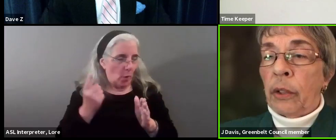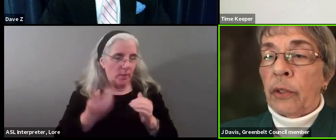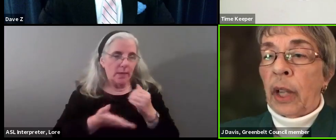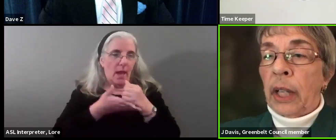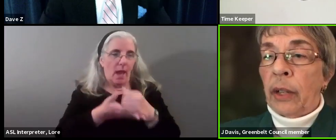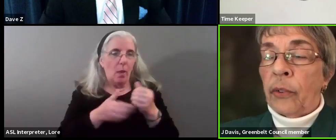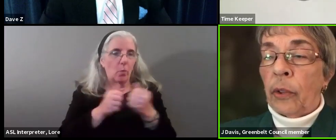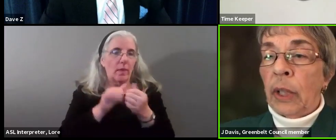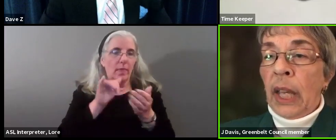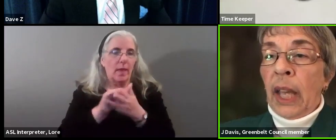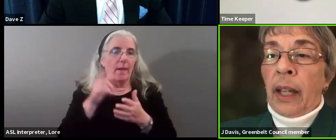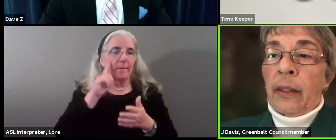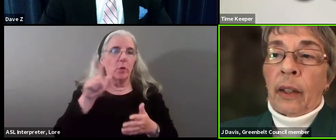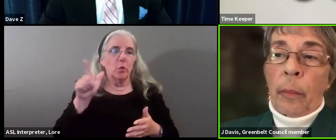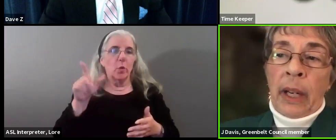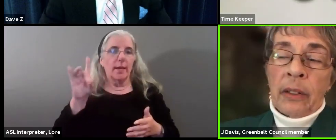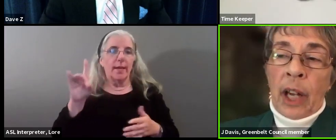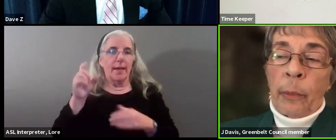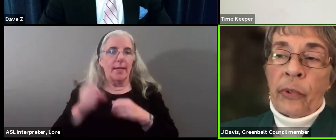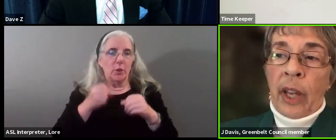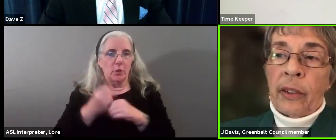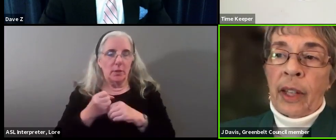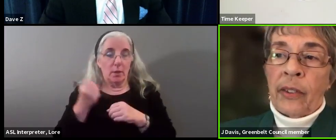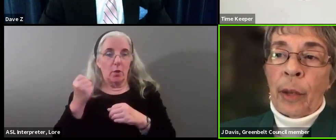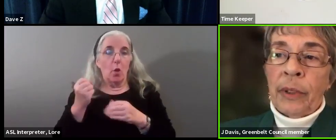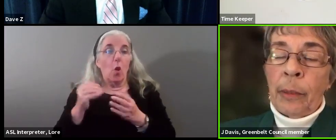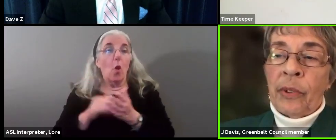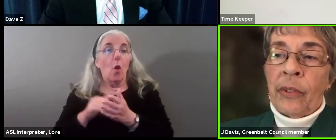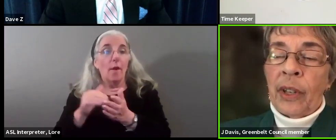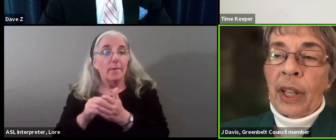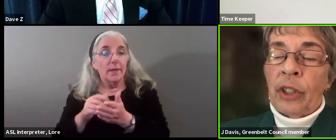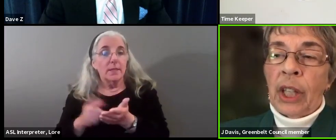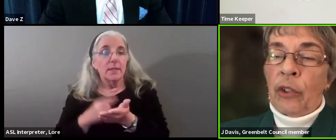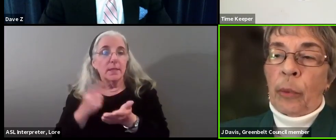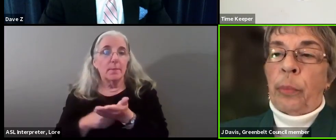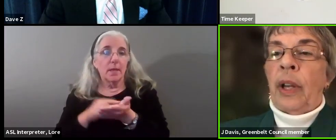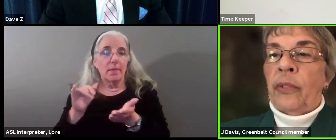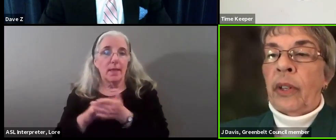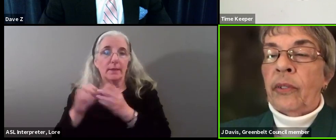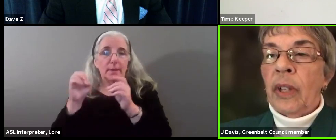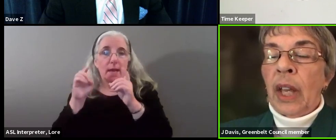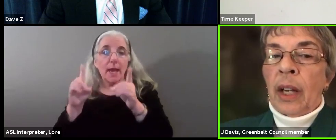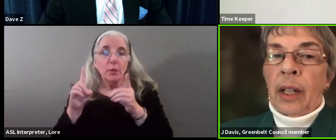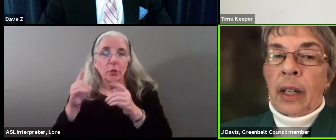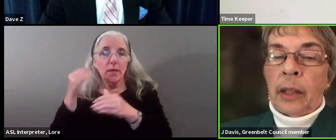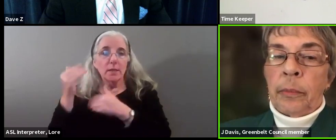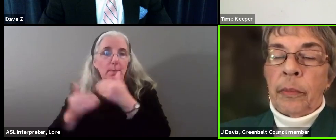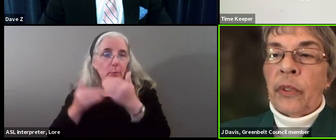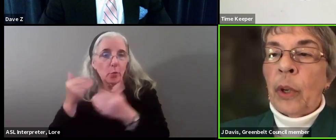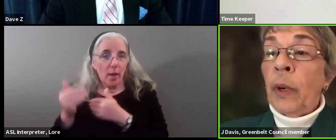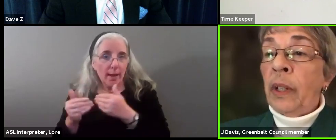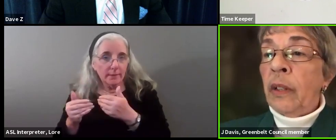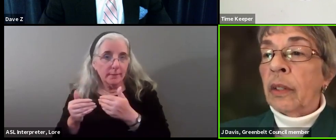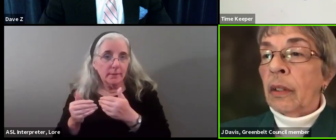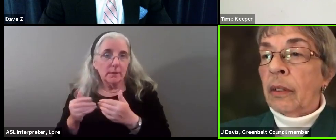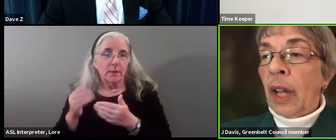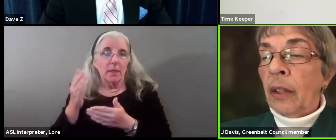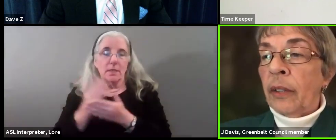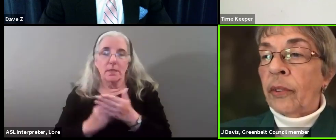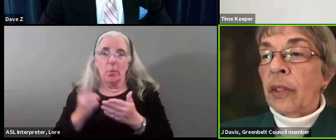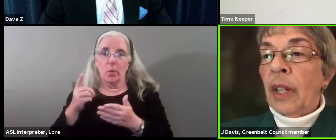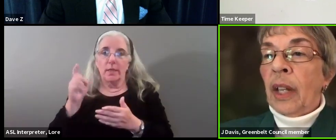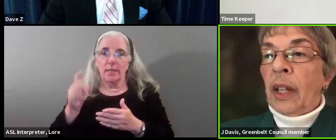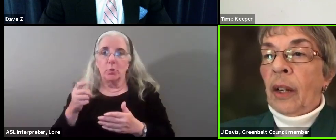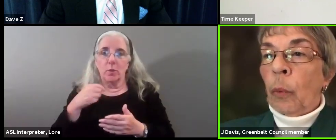28 years on council. There are many times that it's sometimes it's an education process. Um, someone needs to